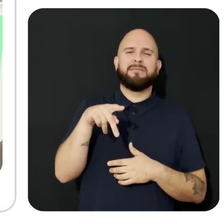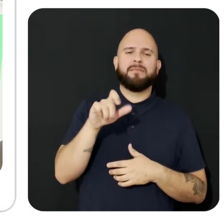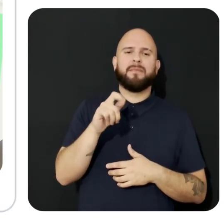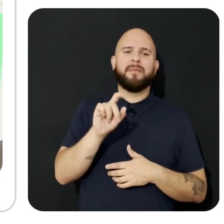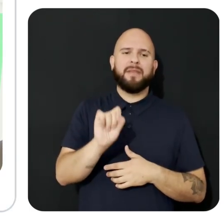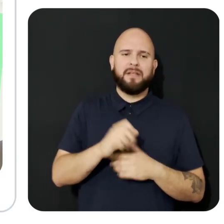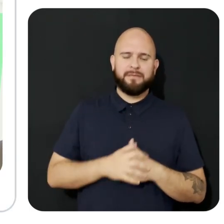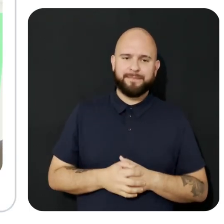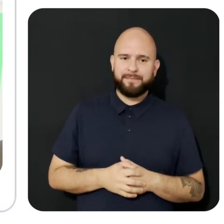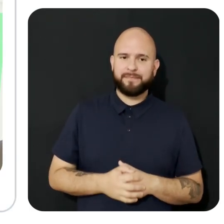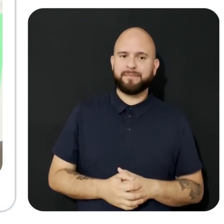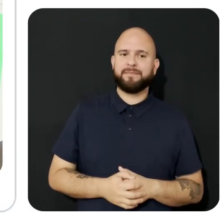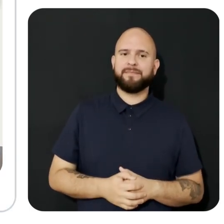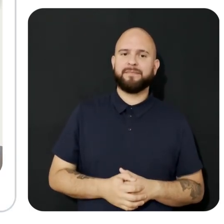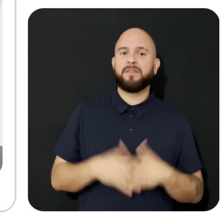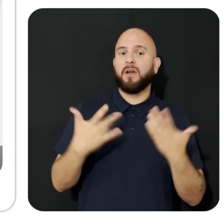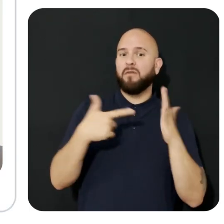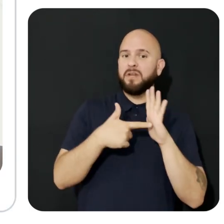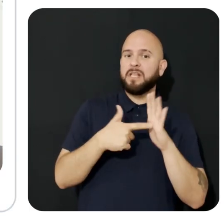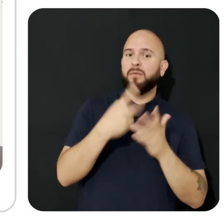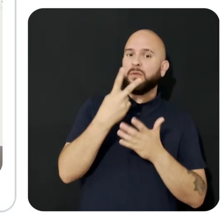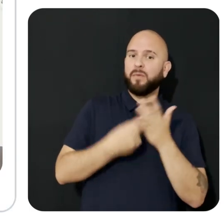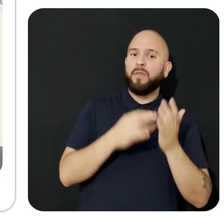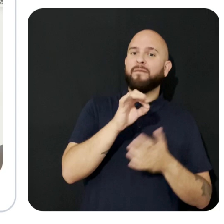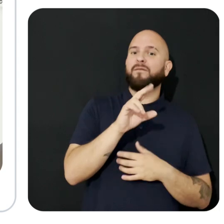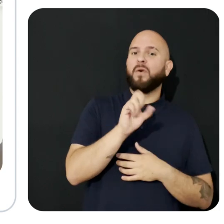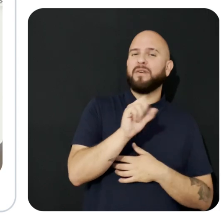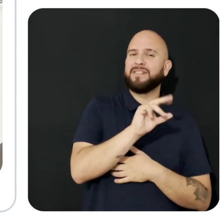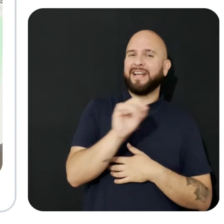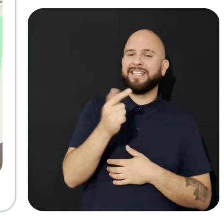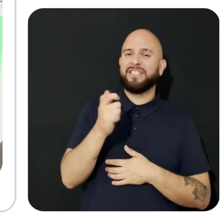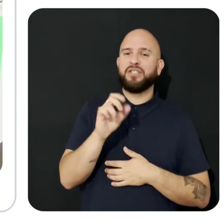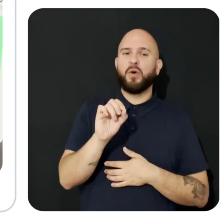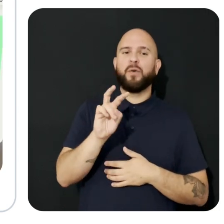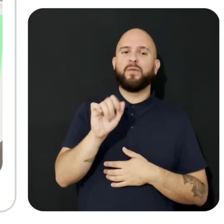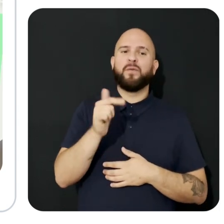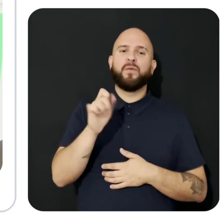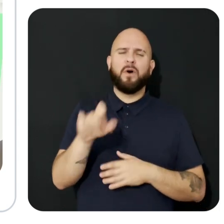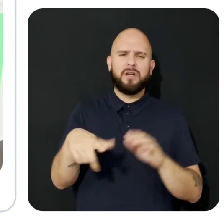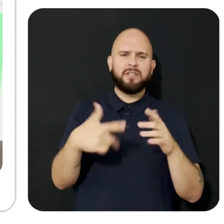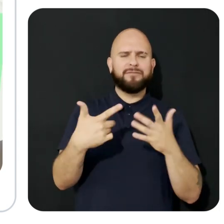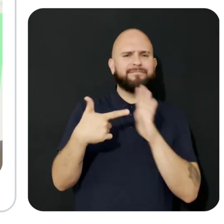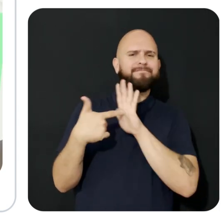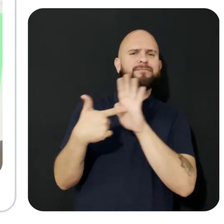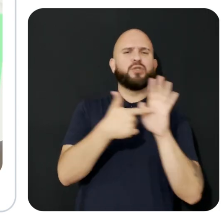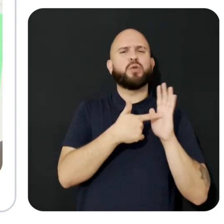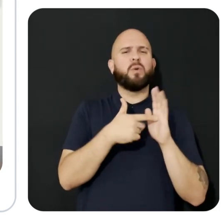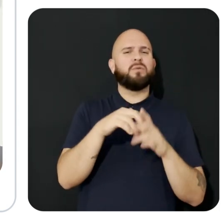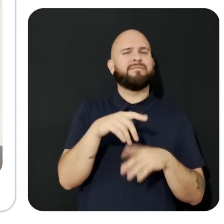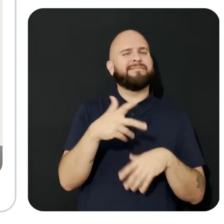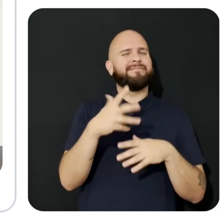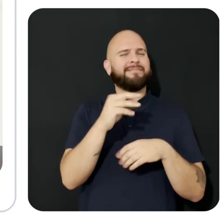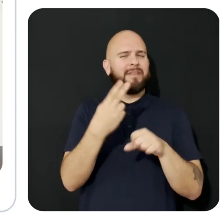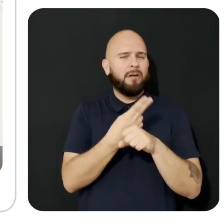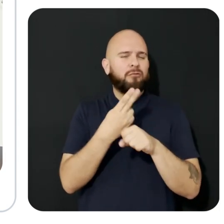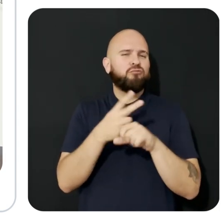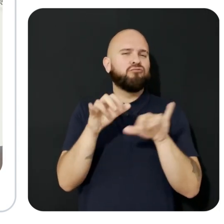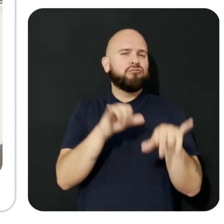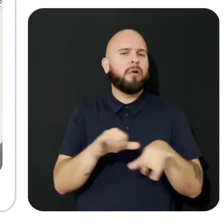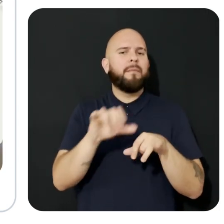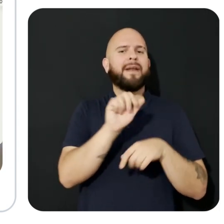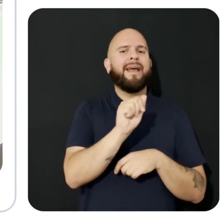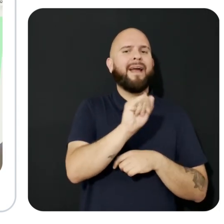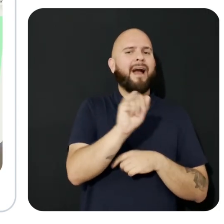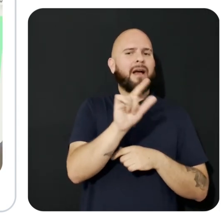the Focus and the GeoVoyage showcase leverage common AI libraries to enhance the experience. Check